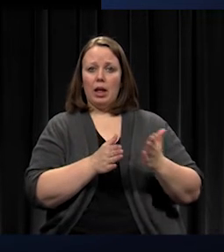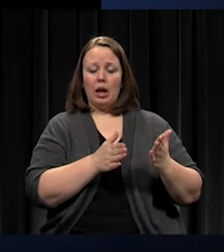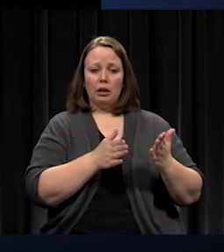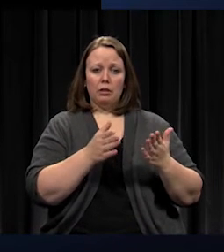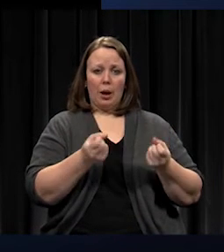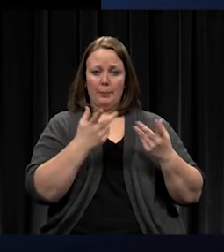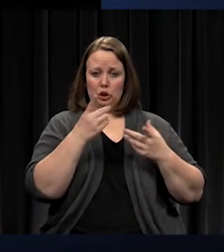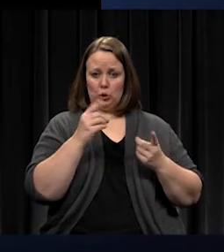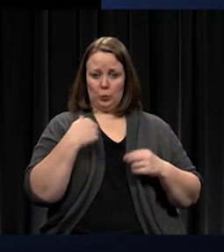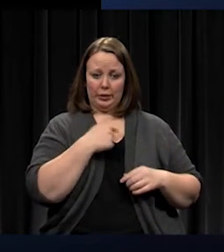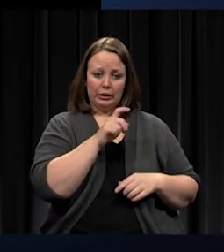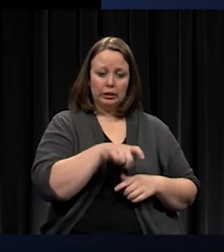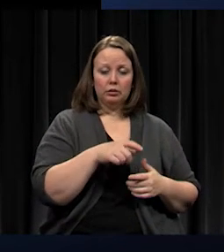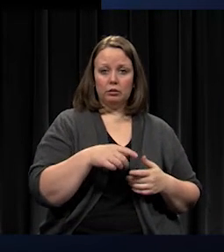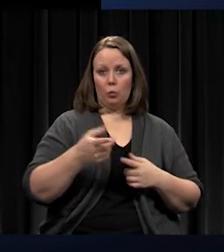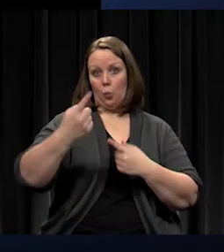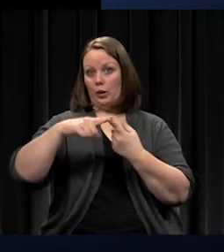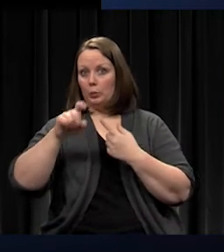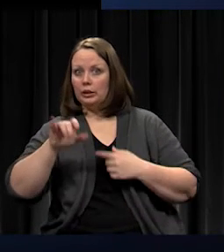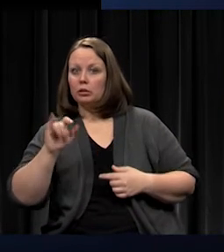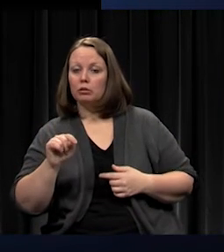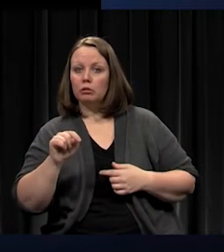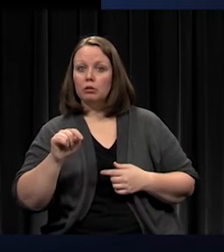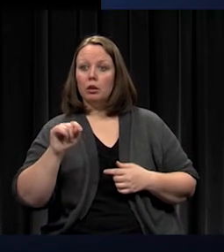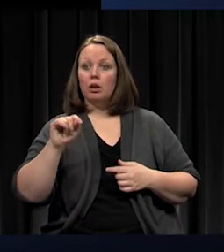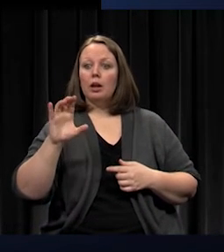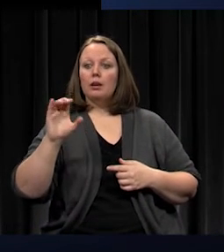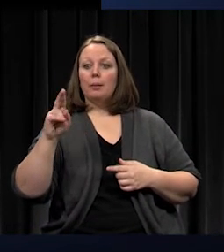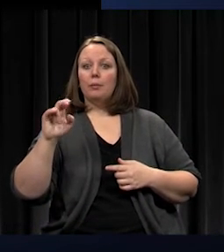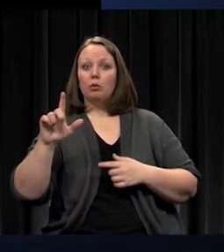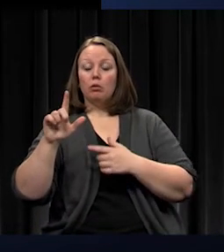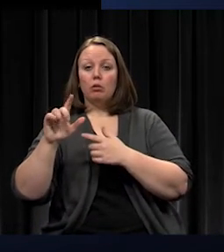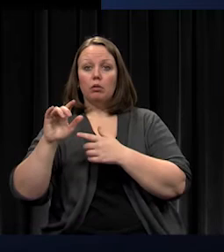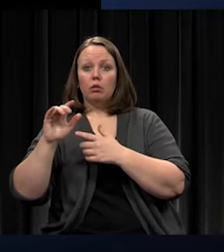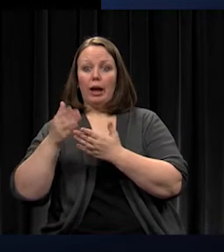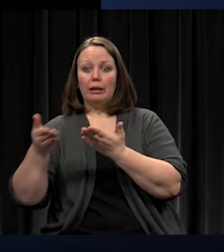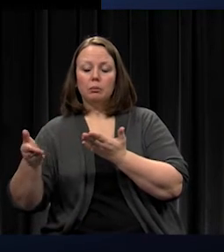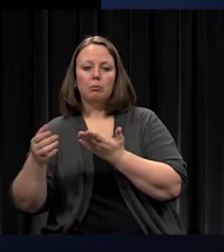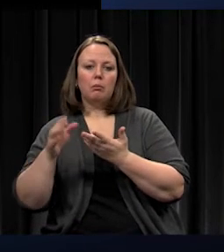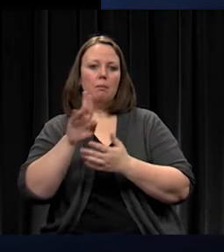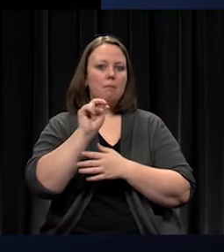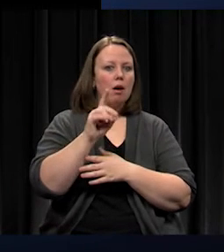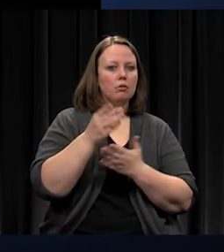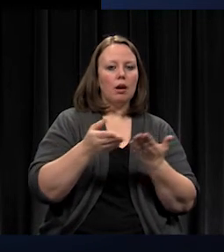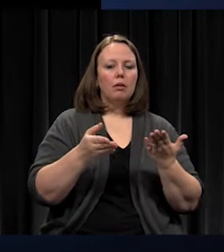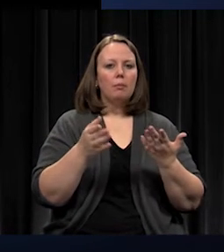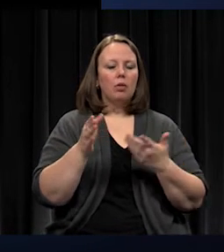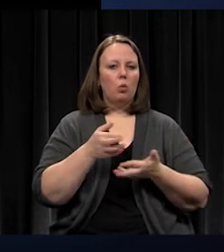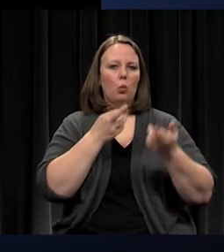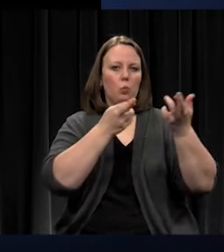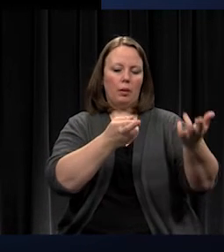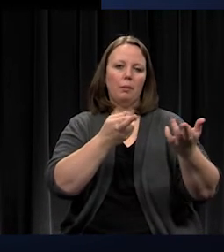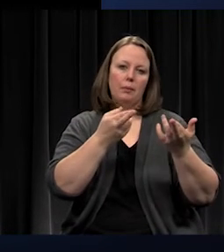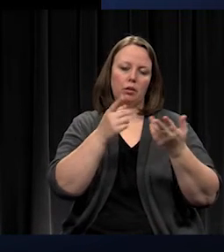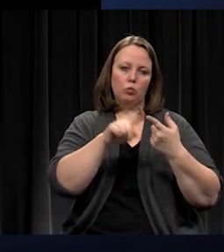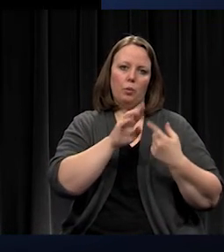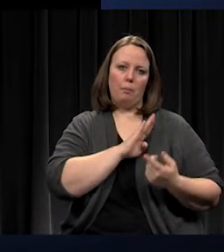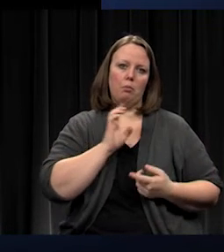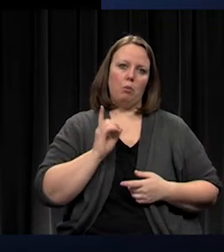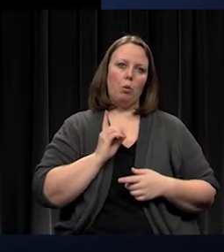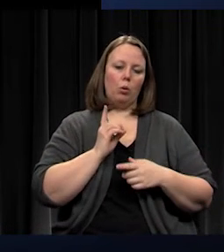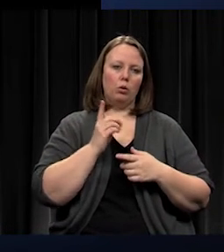a capital item? Is it a bond item? And then bring a recommendation forth to the Board of Education for their